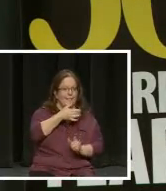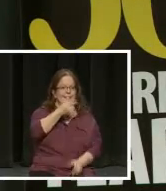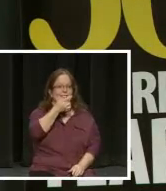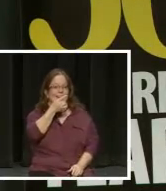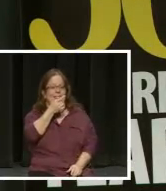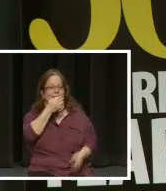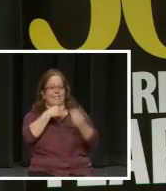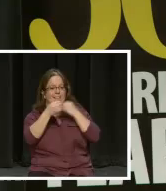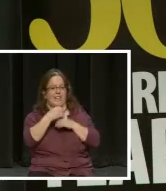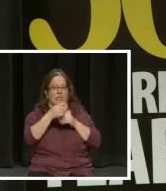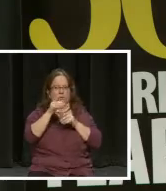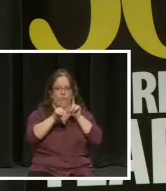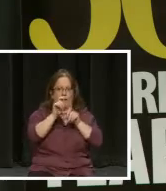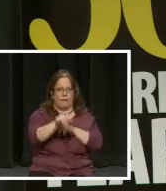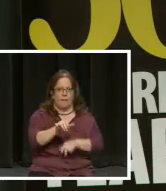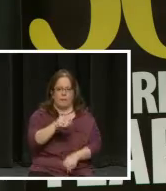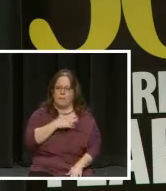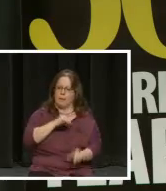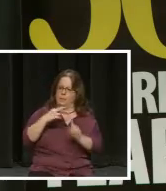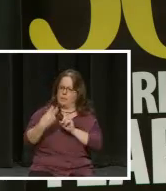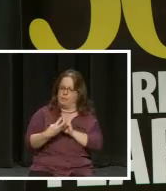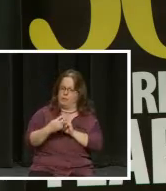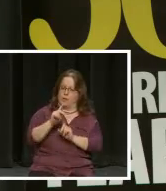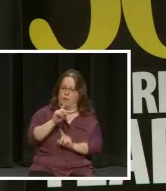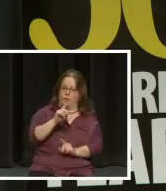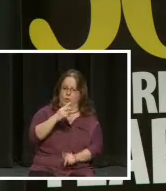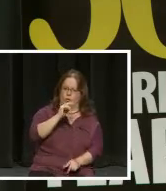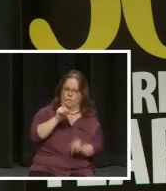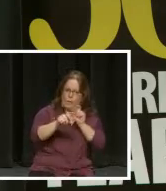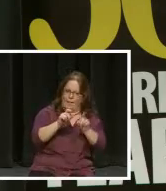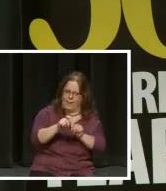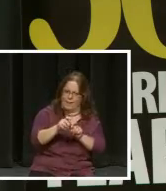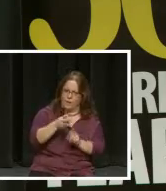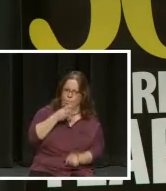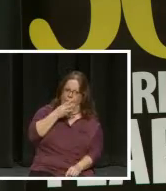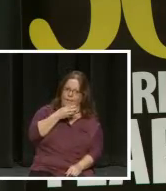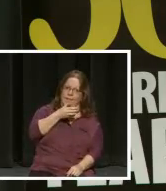I have to tell you my perspective was grilling, whining, and dining.